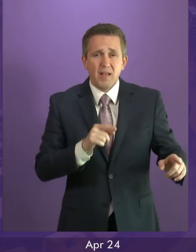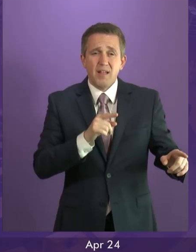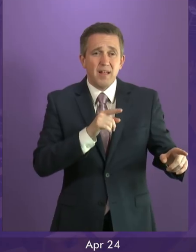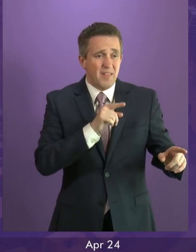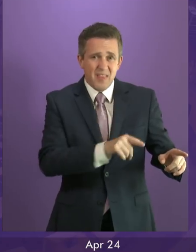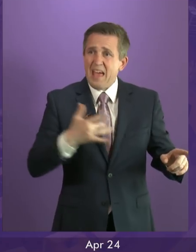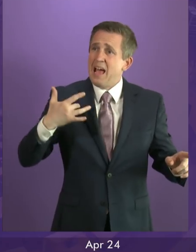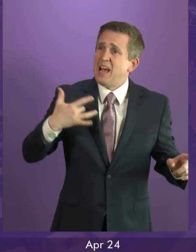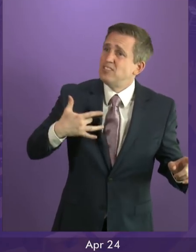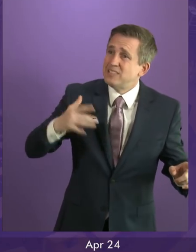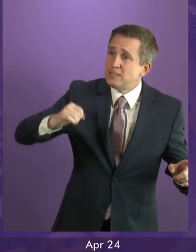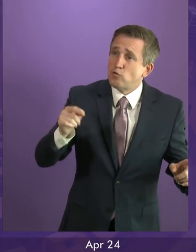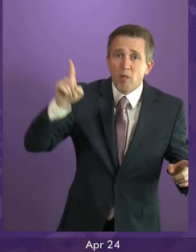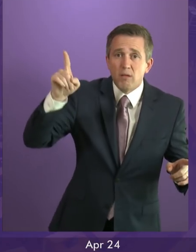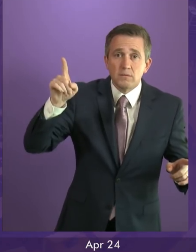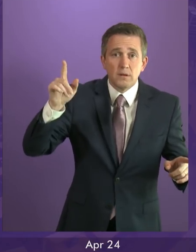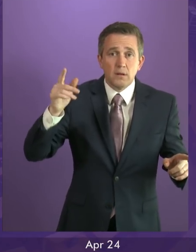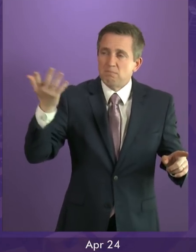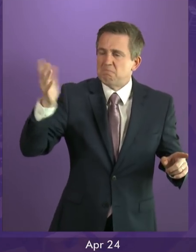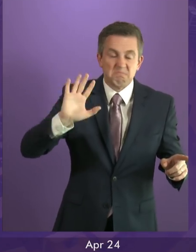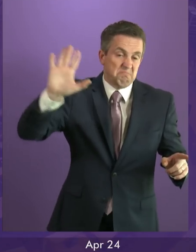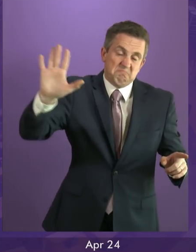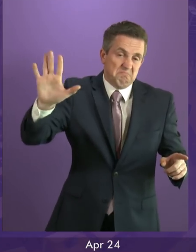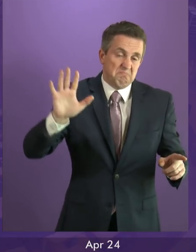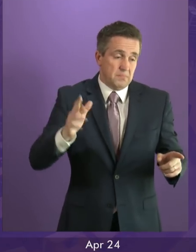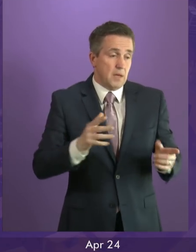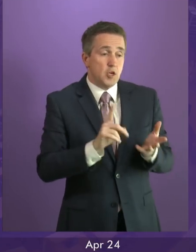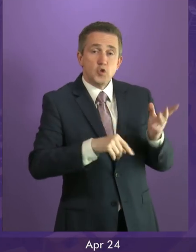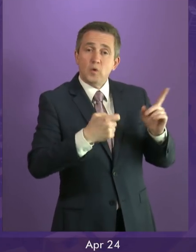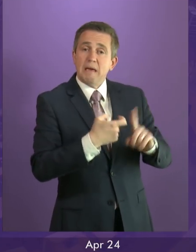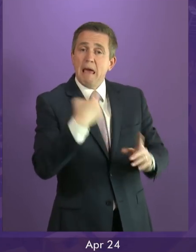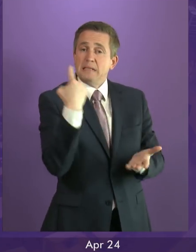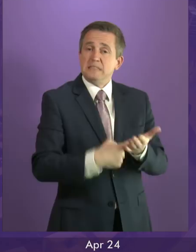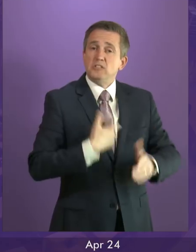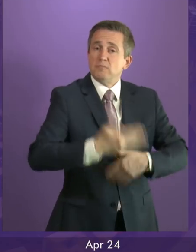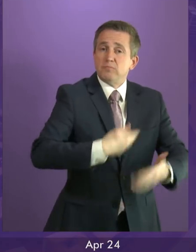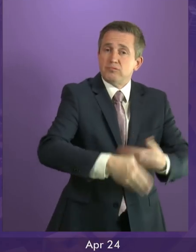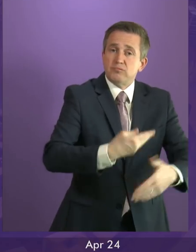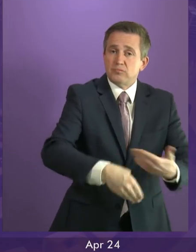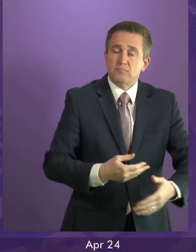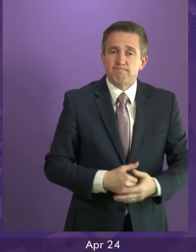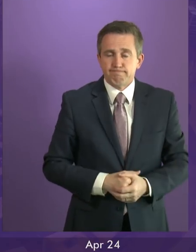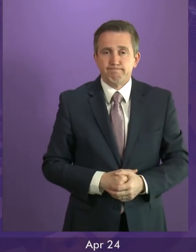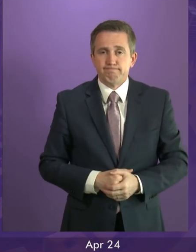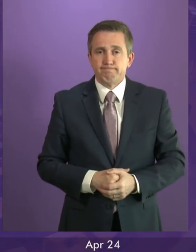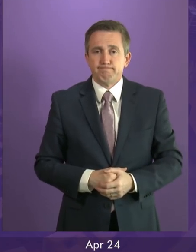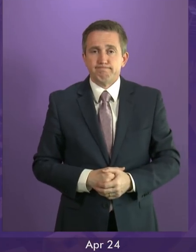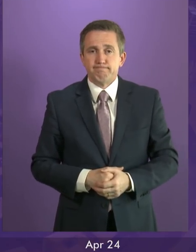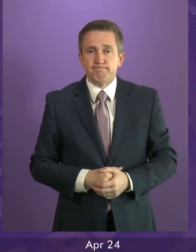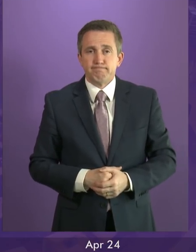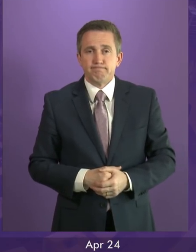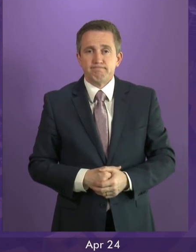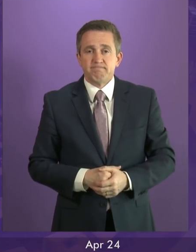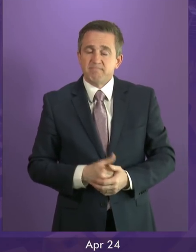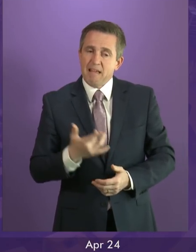might not be entirely happy with the direction we're being taken in by this Brexit-obsessed UK Tory Government. And,